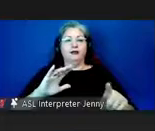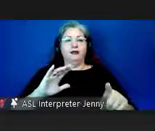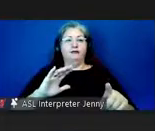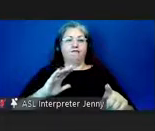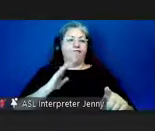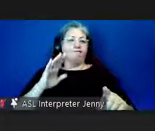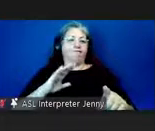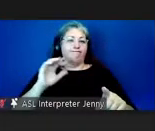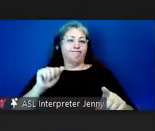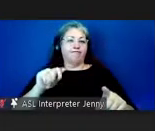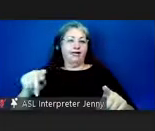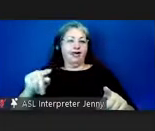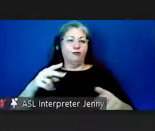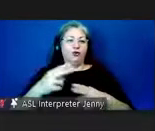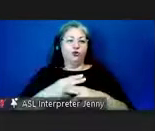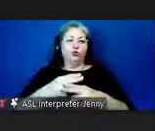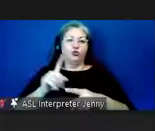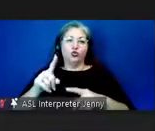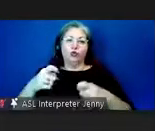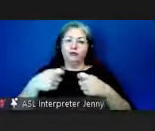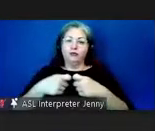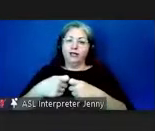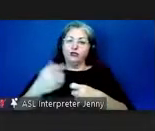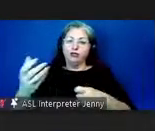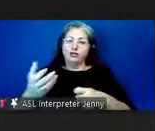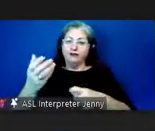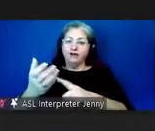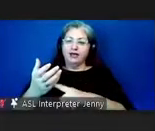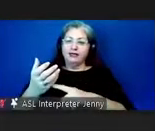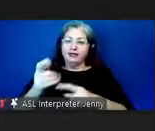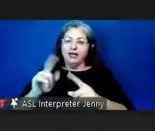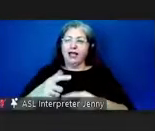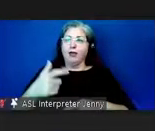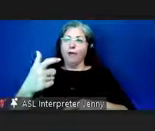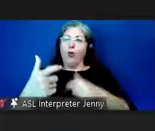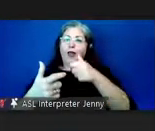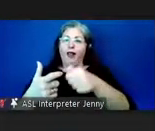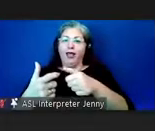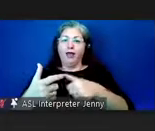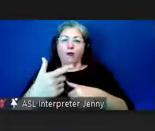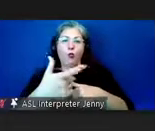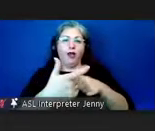app that lets you use your digital device as almost a point and click dictionary